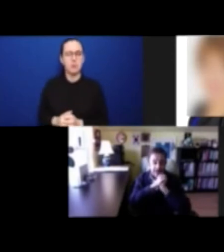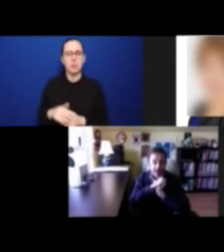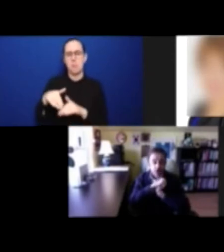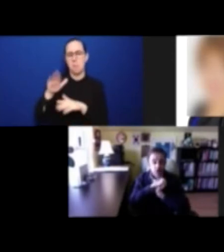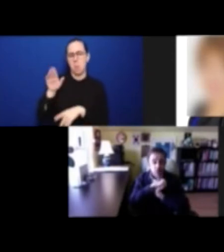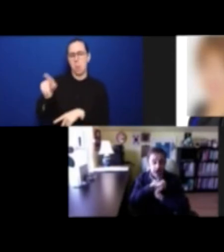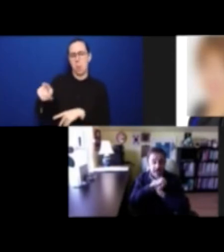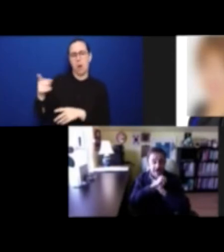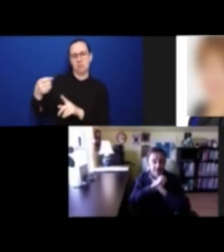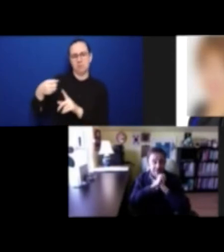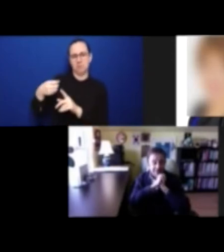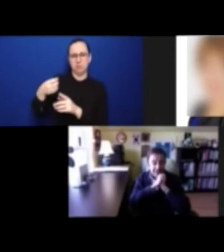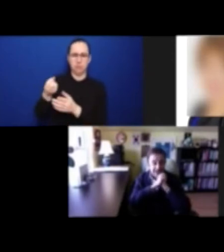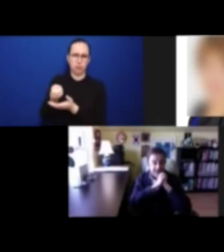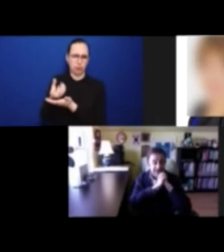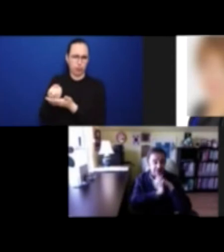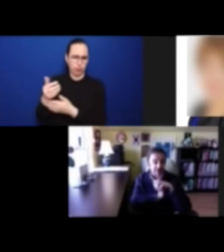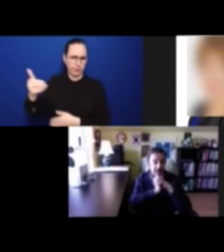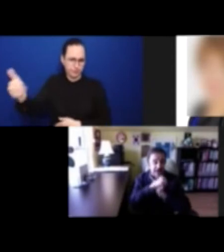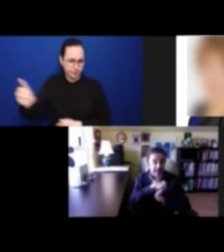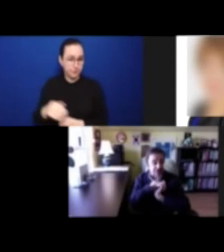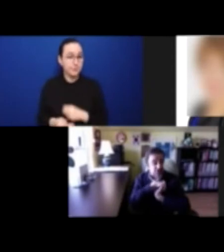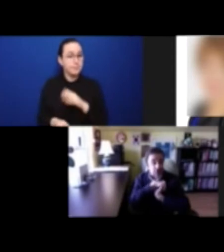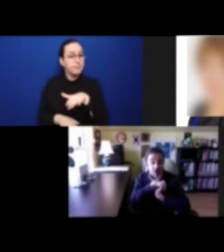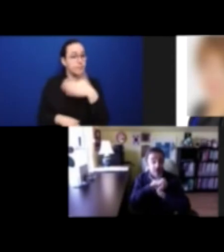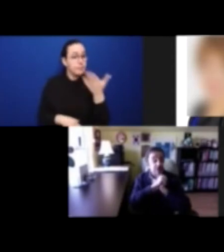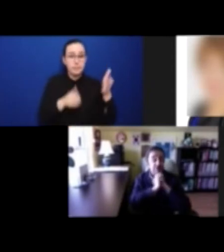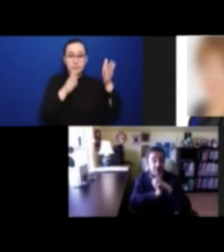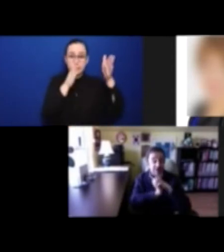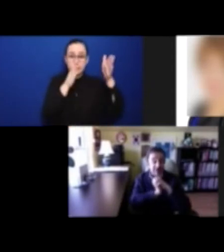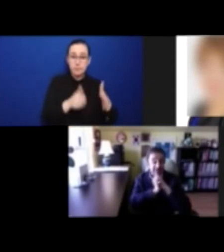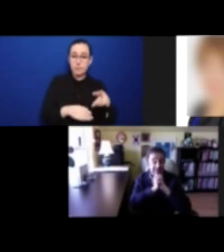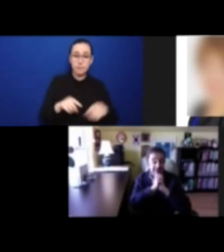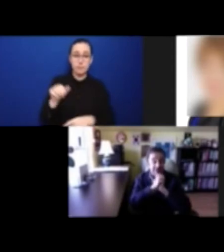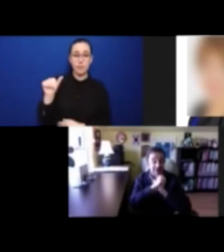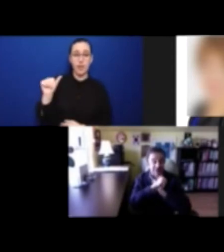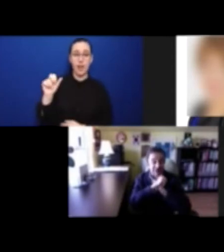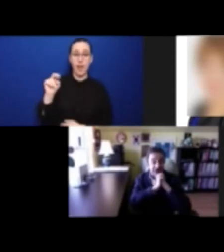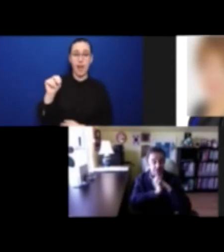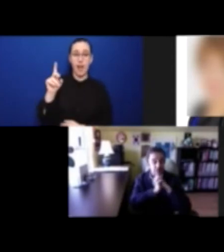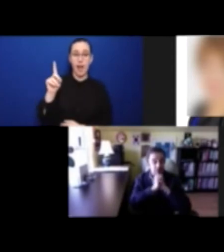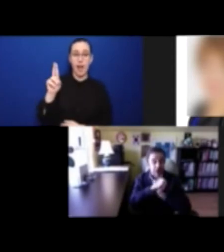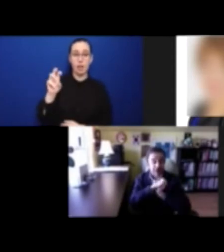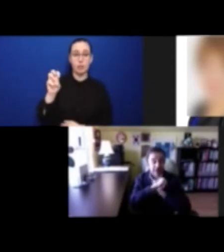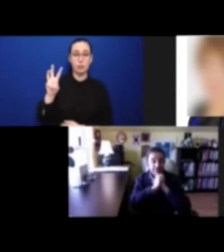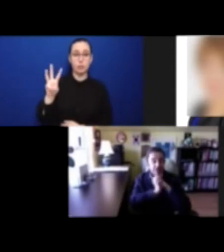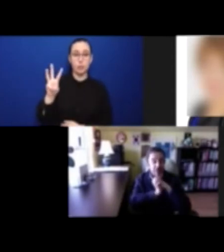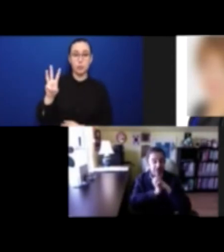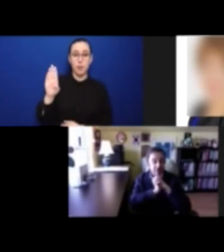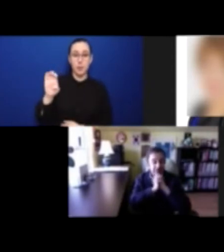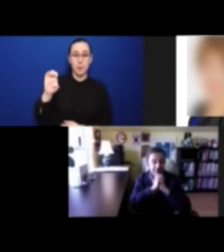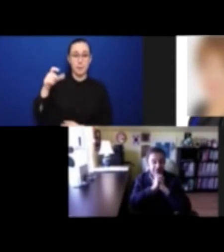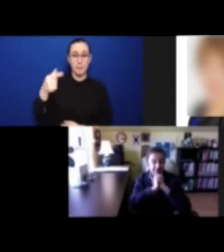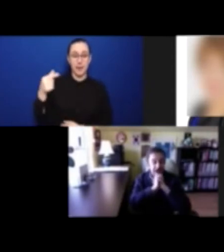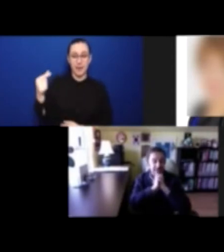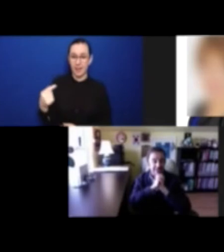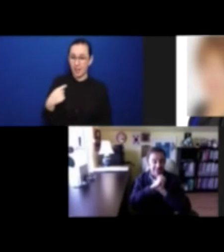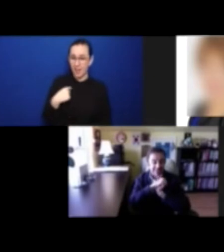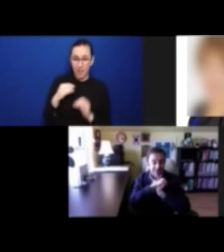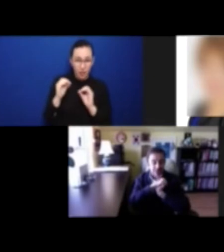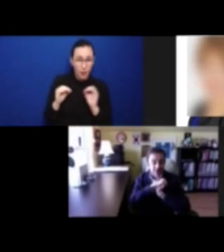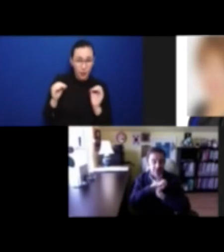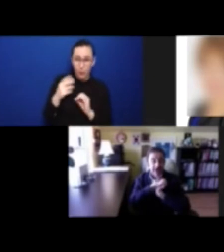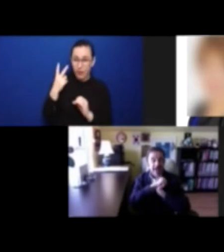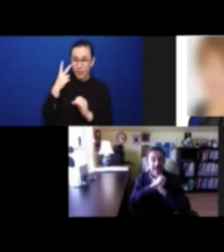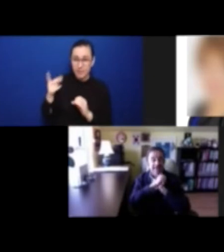Begg, who I haven't seen in flesh for 15 years, if not more. So Andrew, I'm just delighted